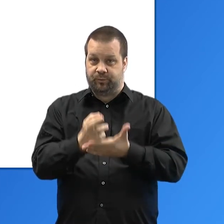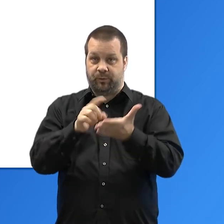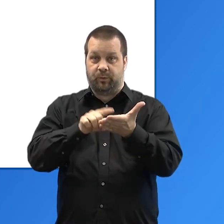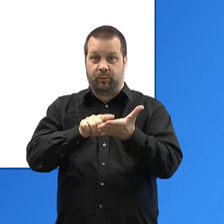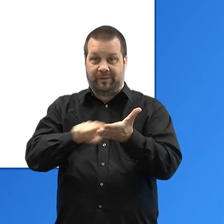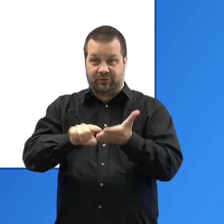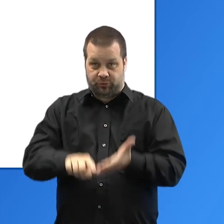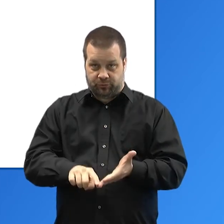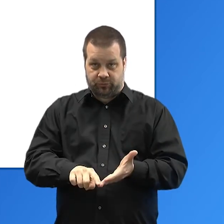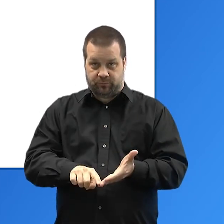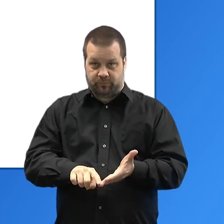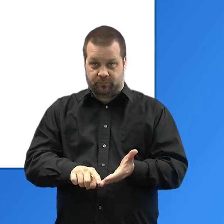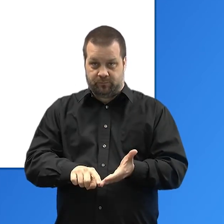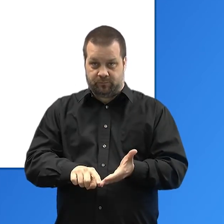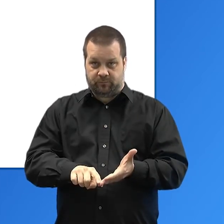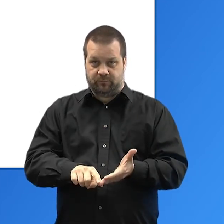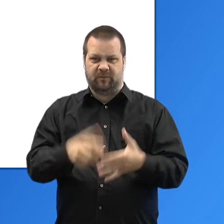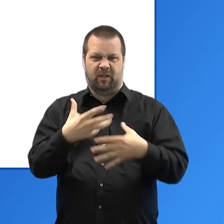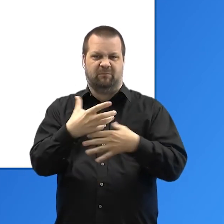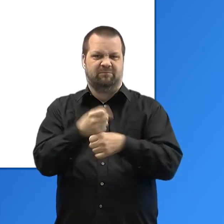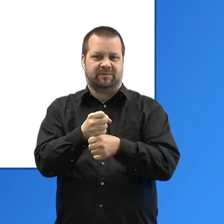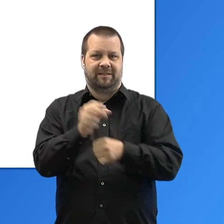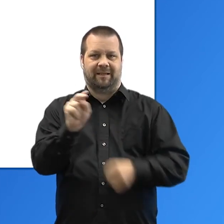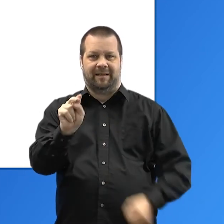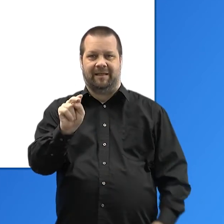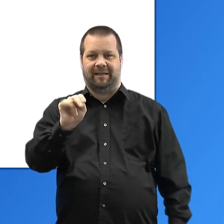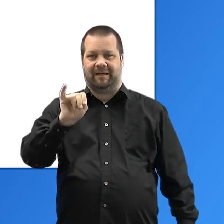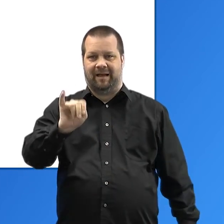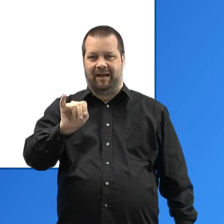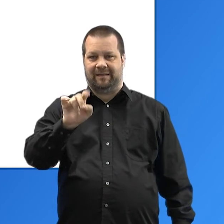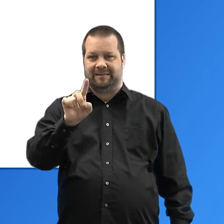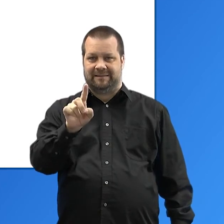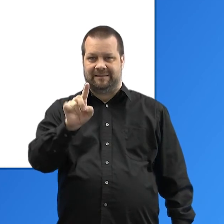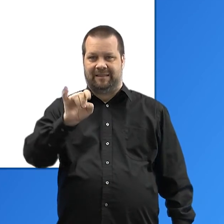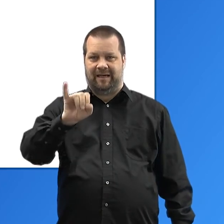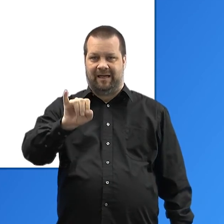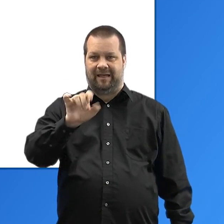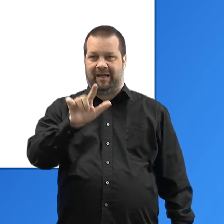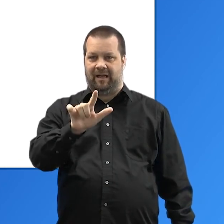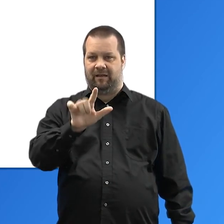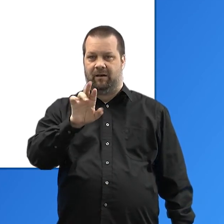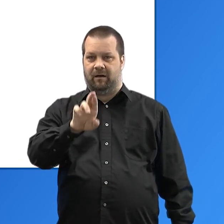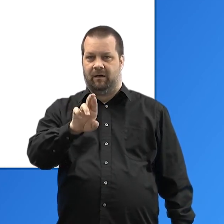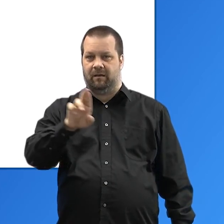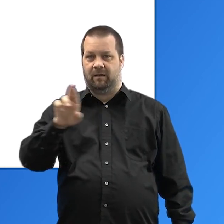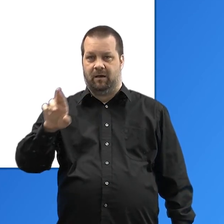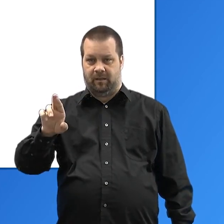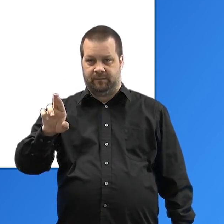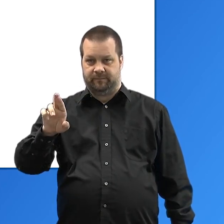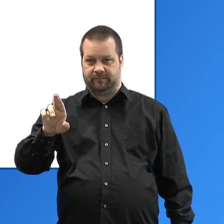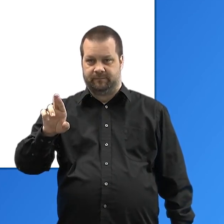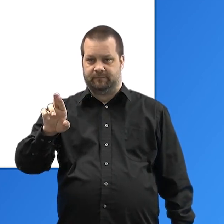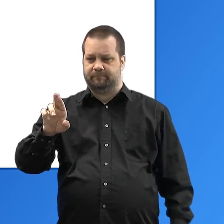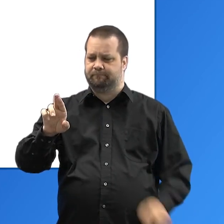90RE5025-01-00.